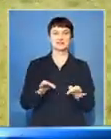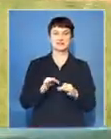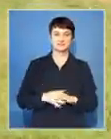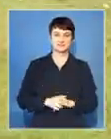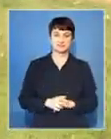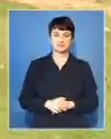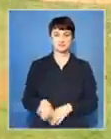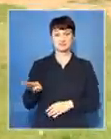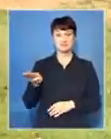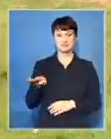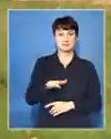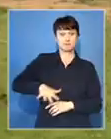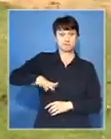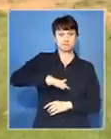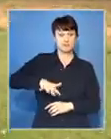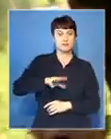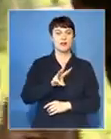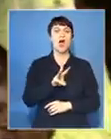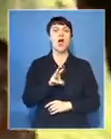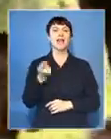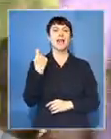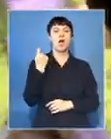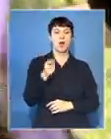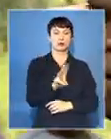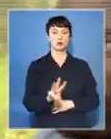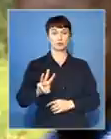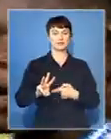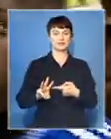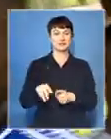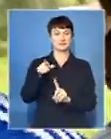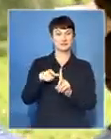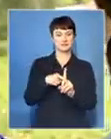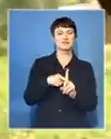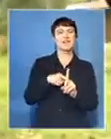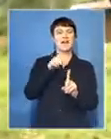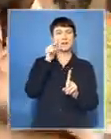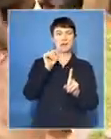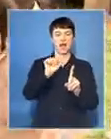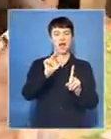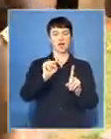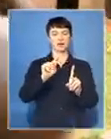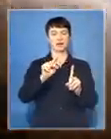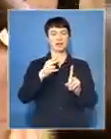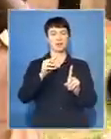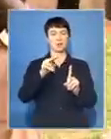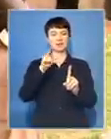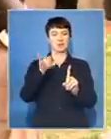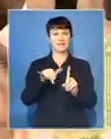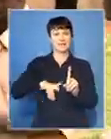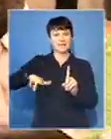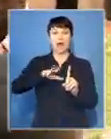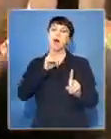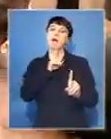Mid-afternoon in Bungoma, Western Kenya. 15-year-old Anthony Mopalia makes his entry into his maternal